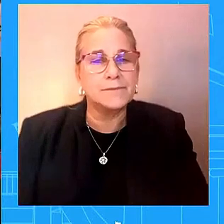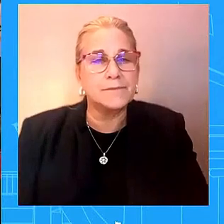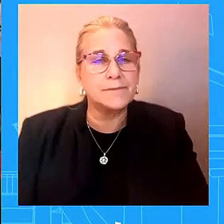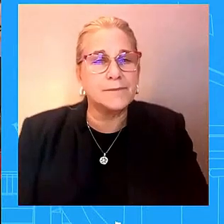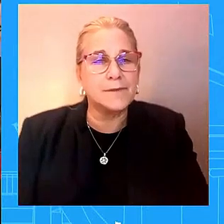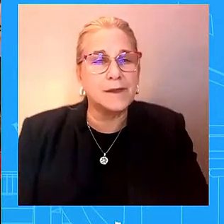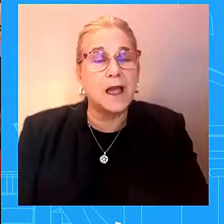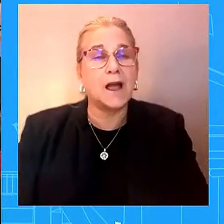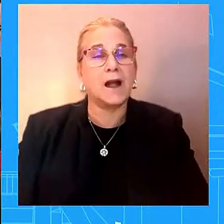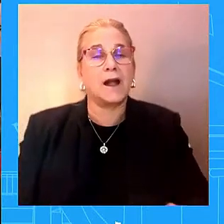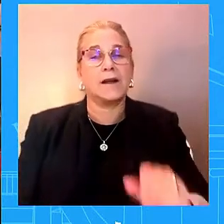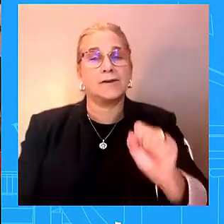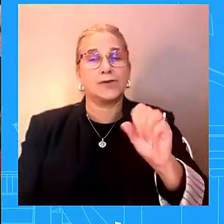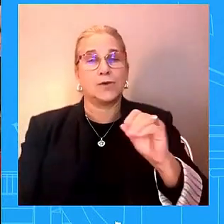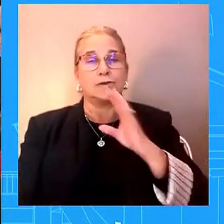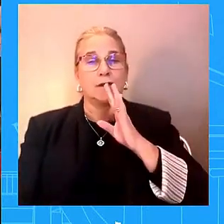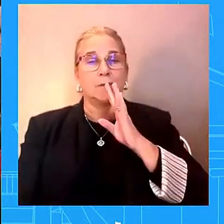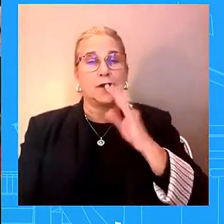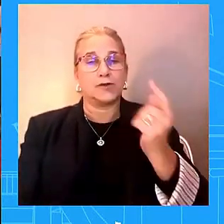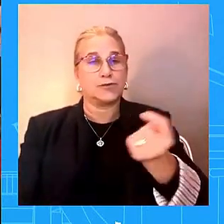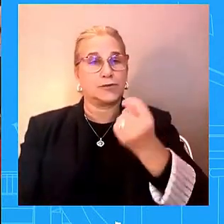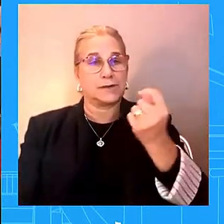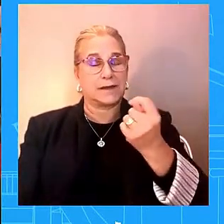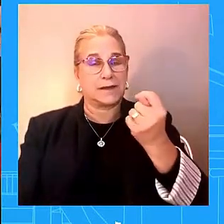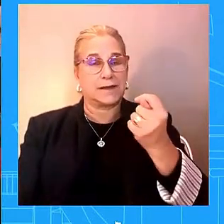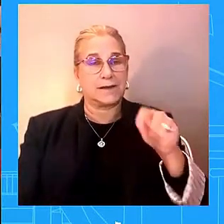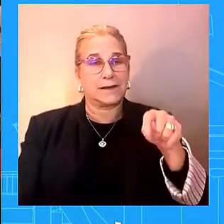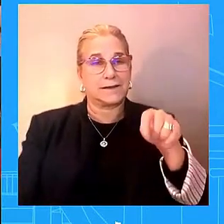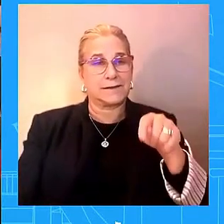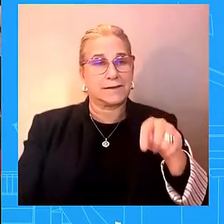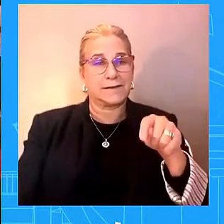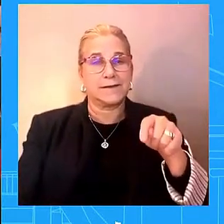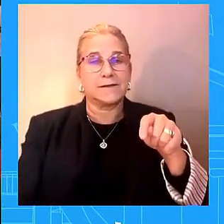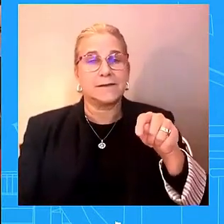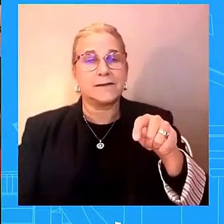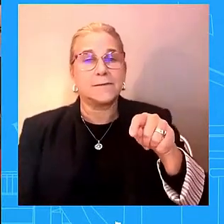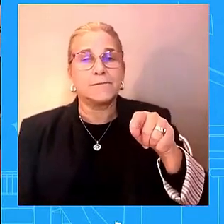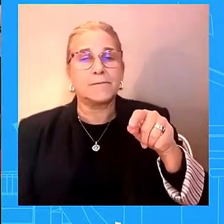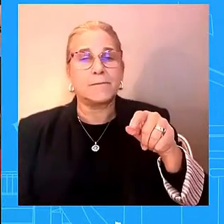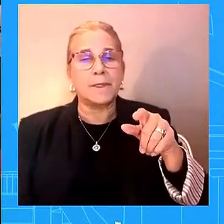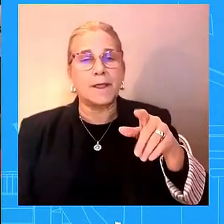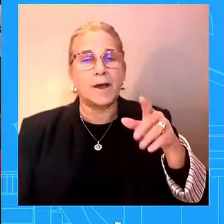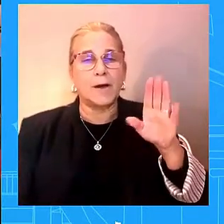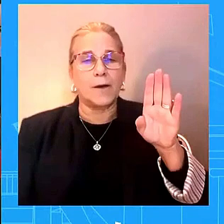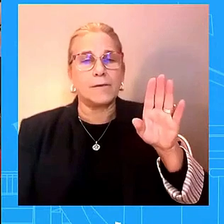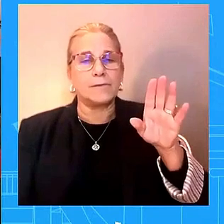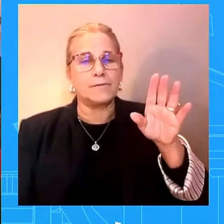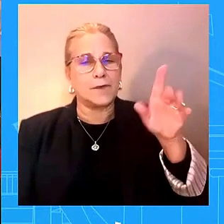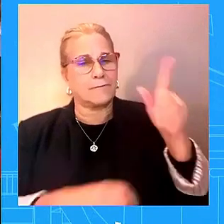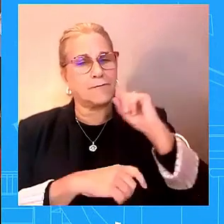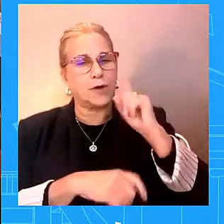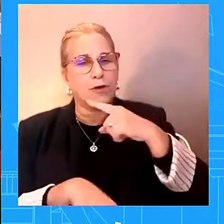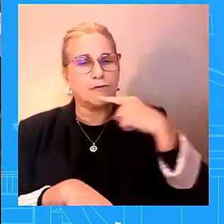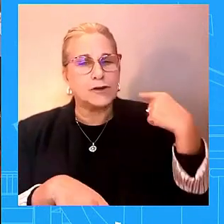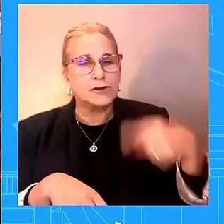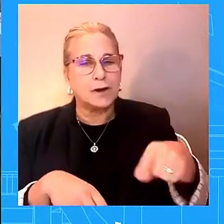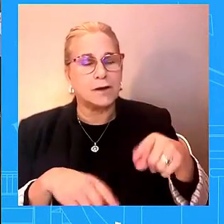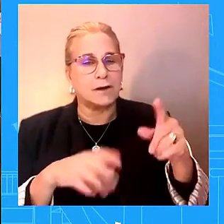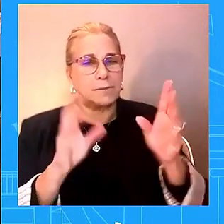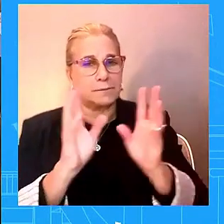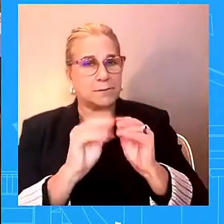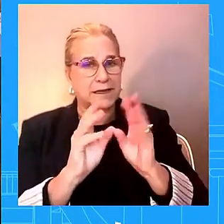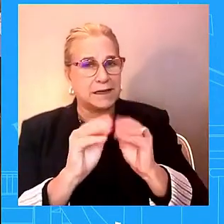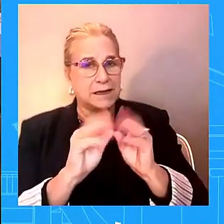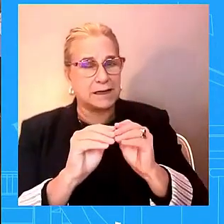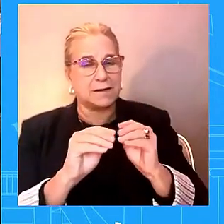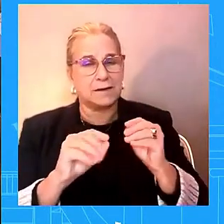bricks are going to be going to russia for a meeting how concerned is the administration uh that this block of countries could undermine u